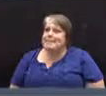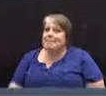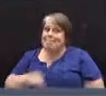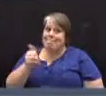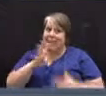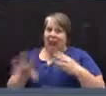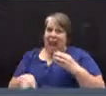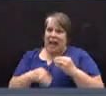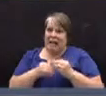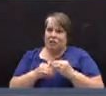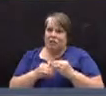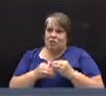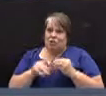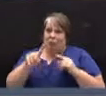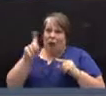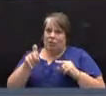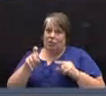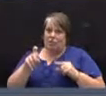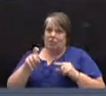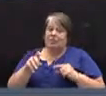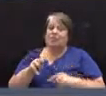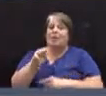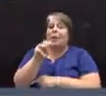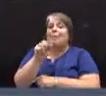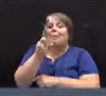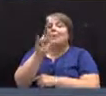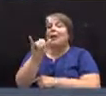Additional questions? Ms. Cain.